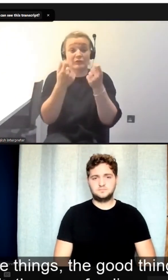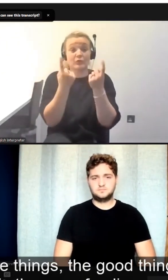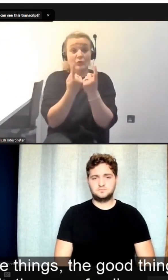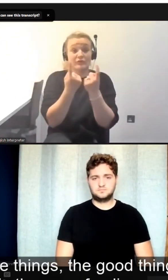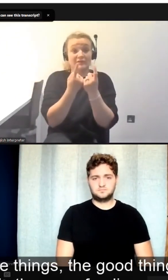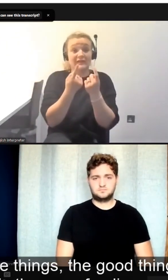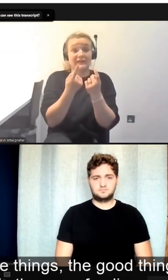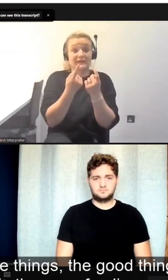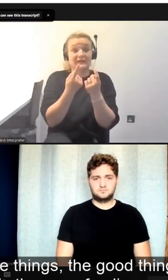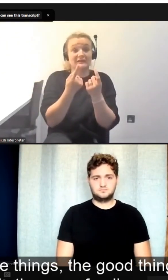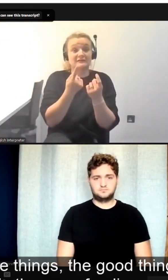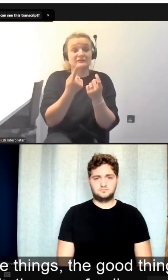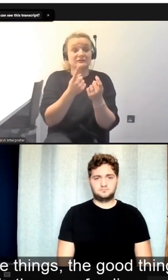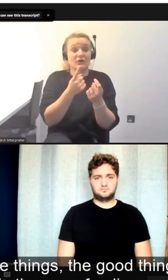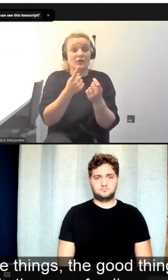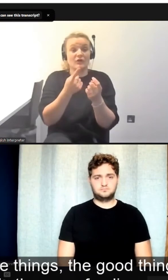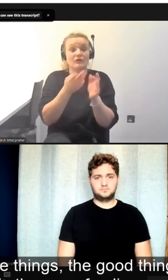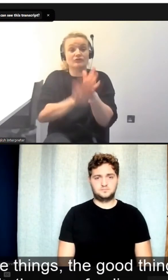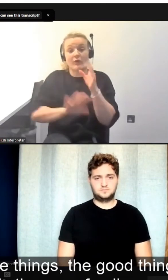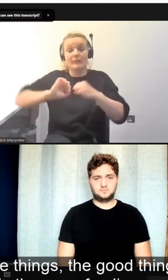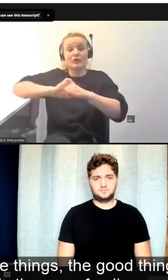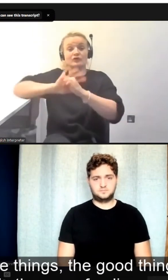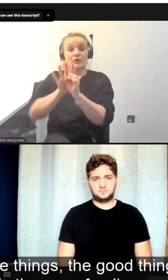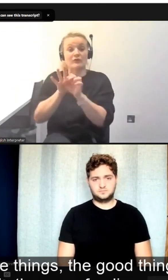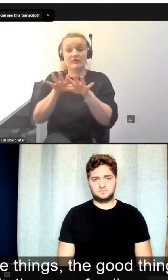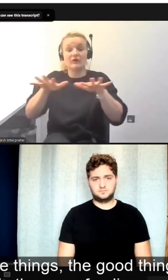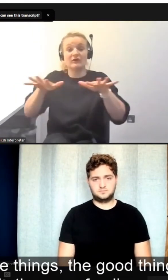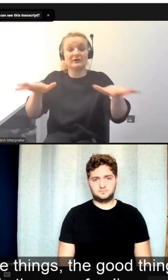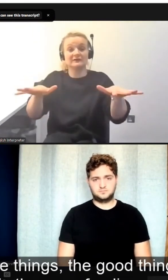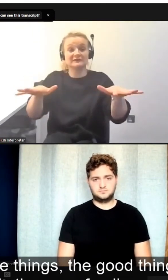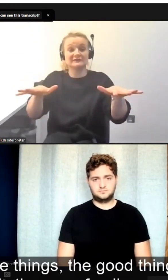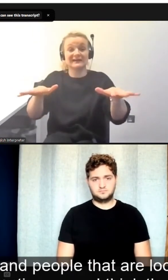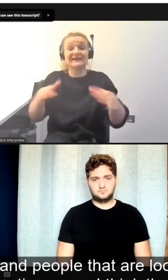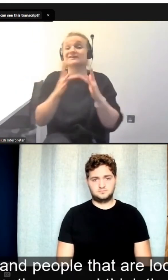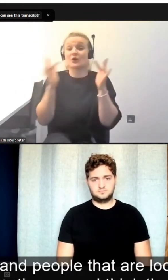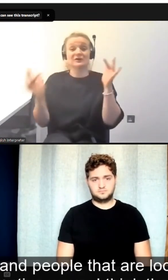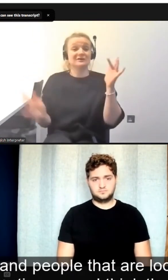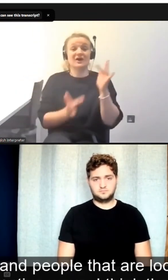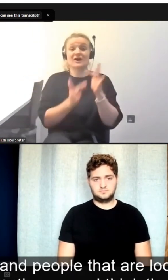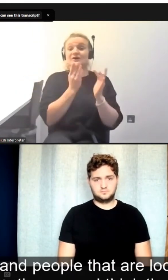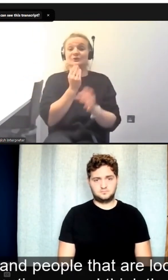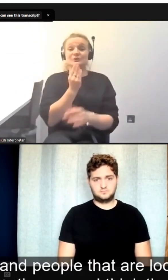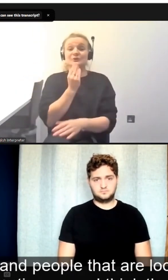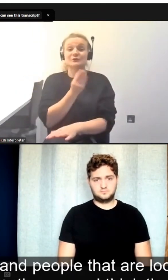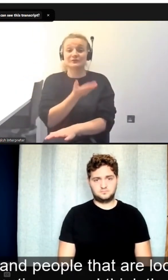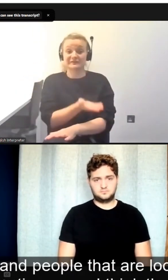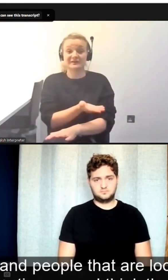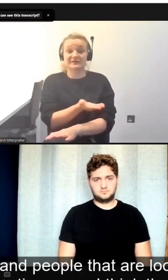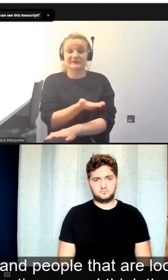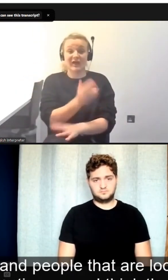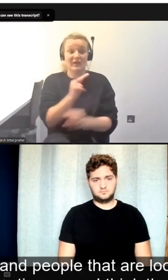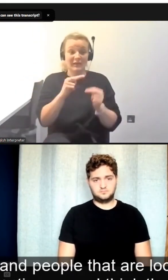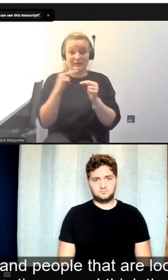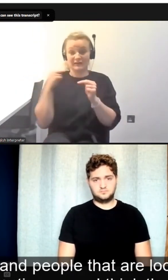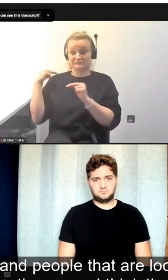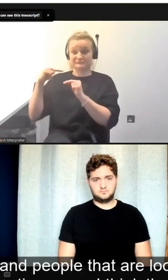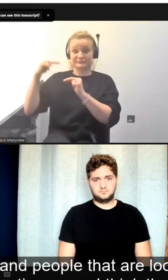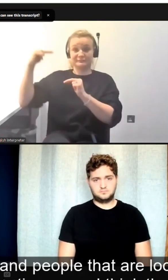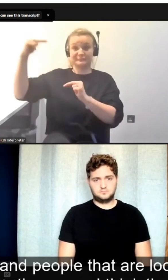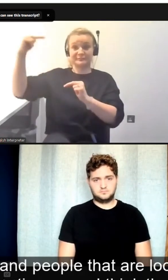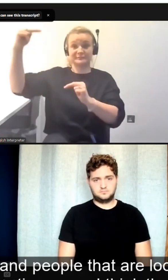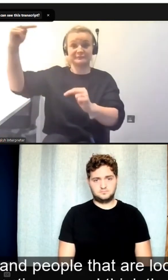about COVID is the use of online is obviously increased significantly.